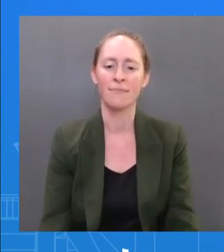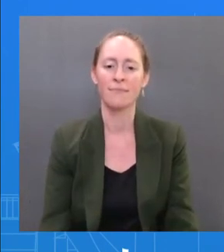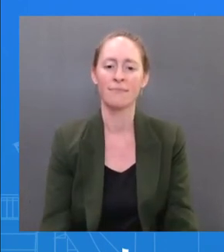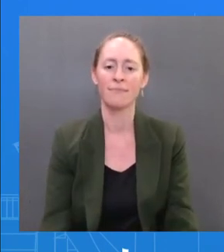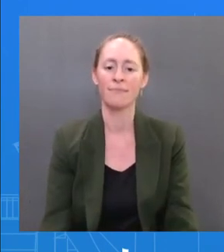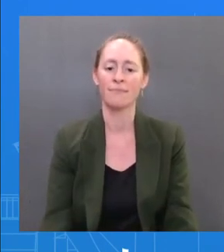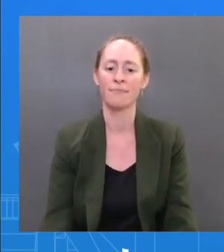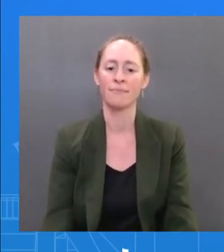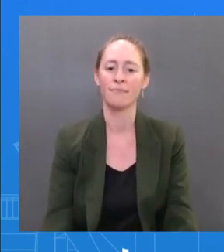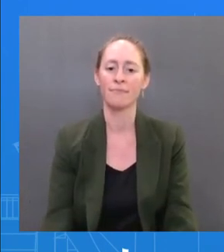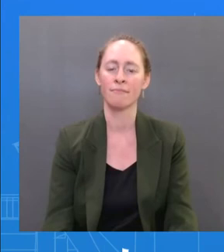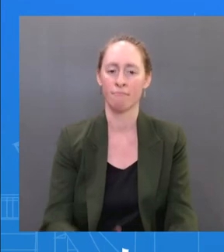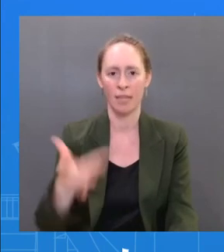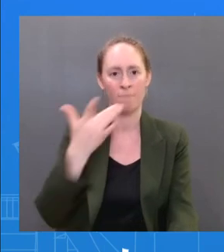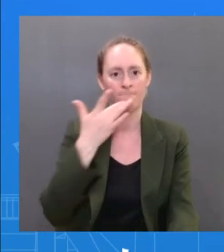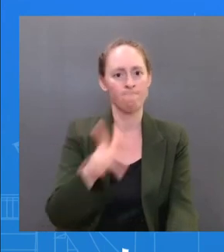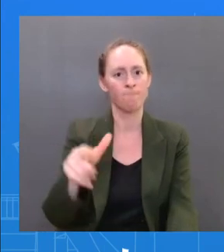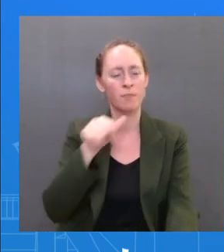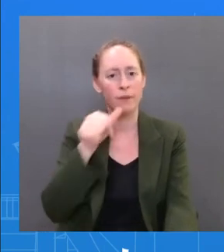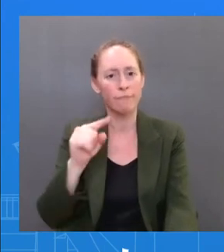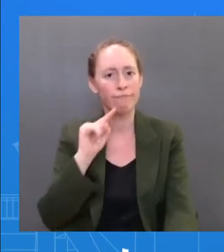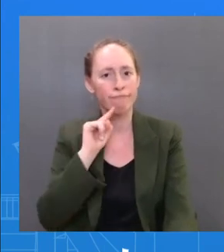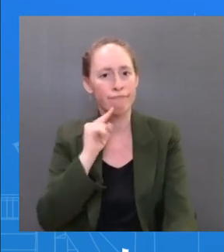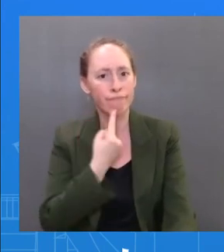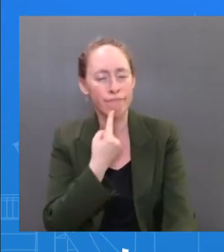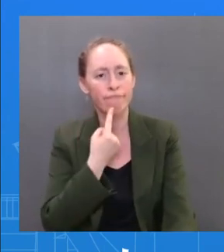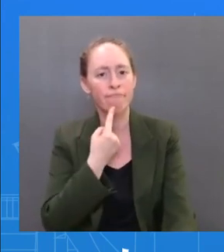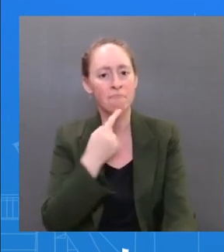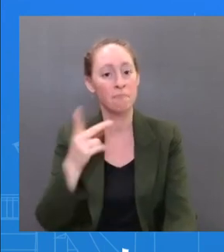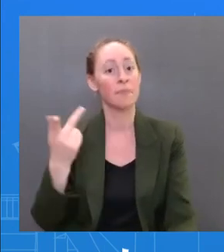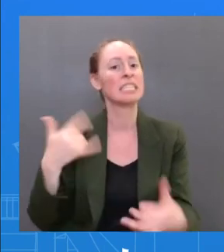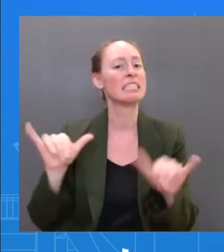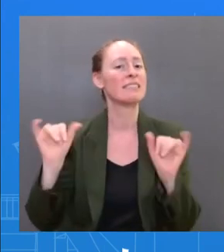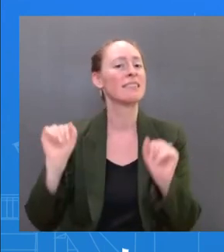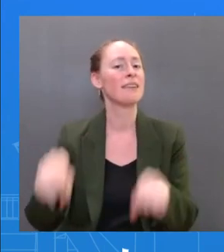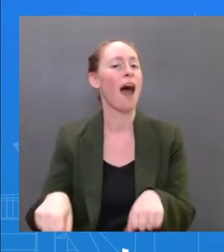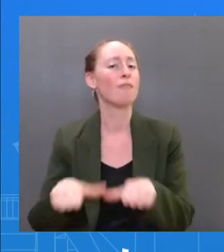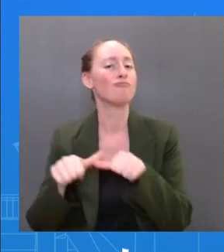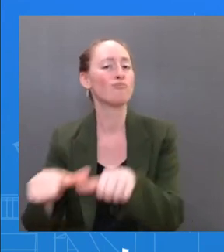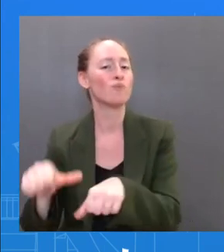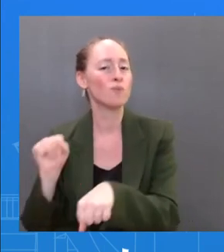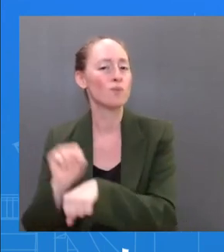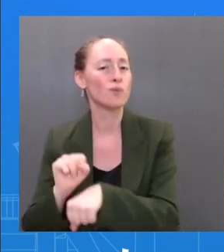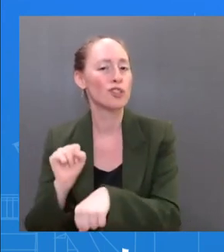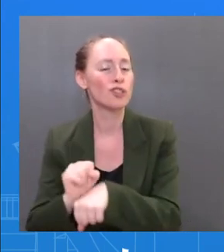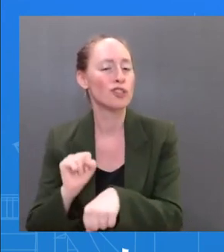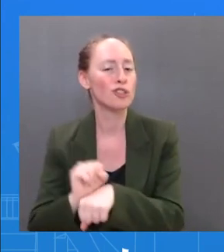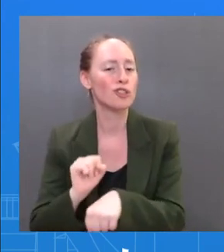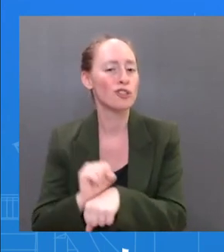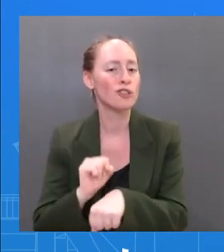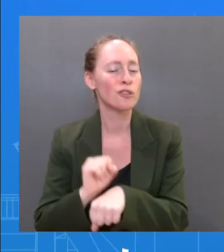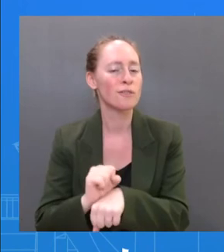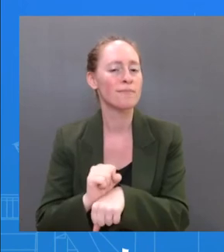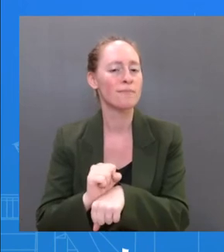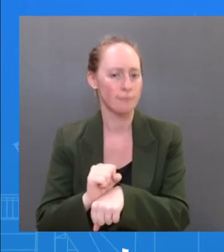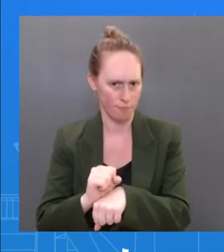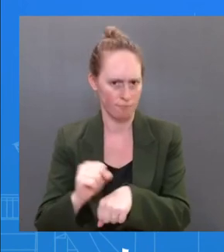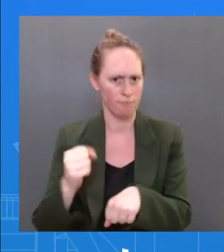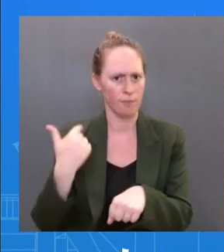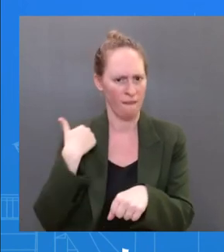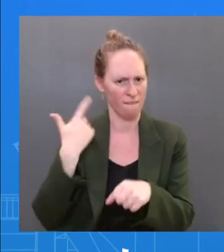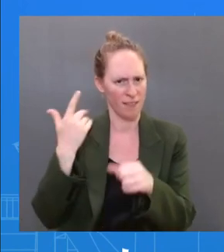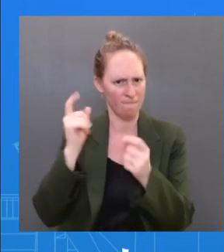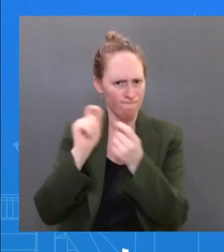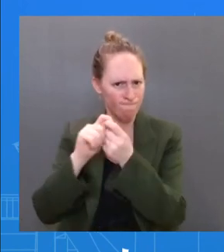— we believe — getting, uh, direct information. Pretty — pretty much detailed information from this letter that we, in a